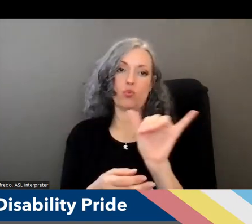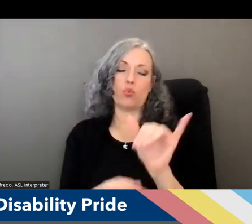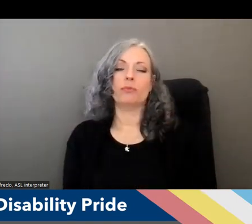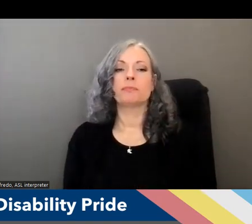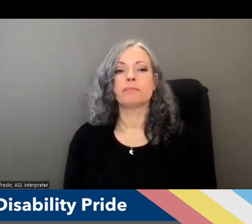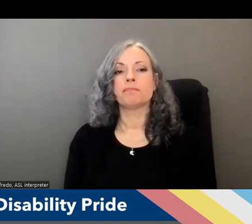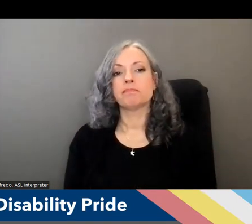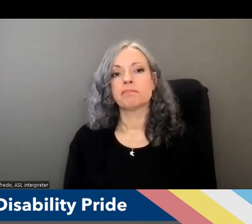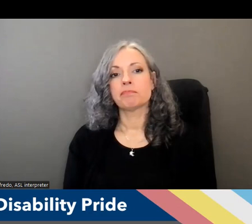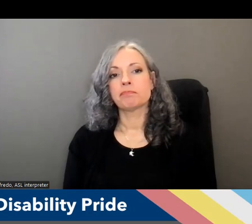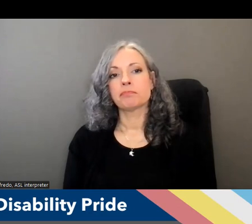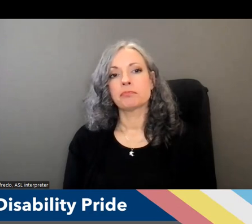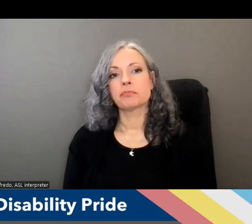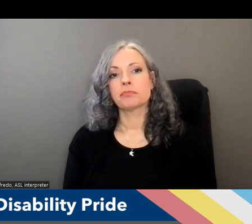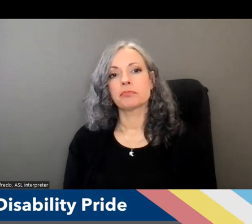slide